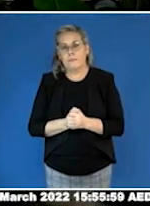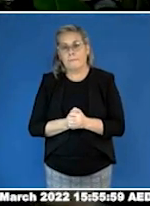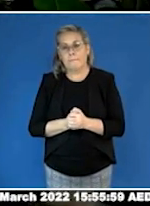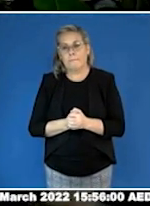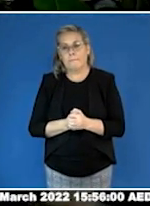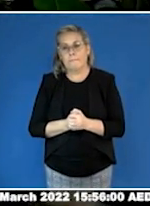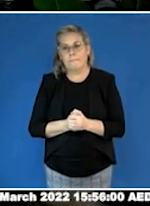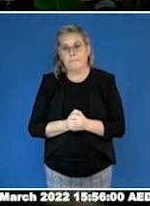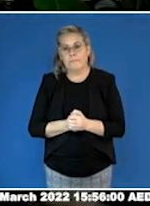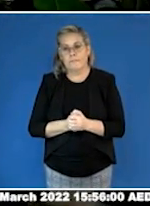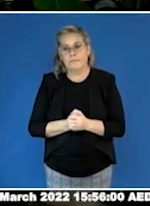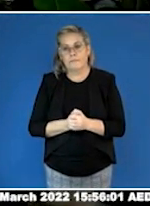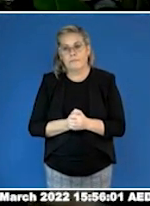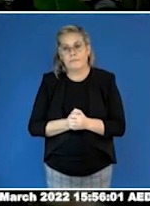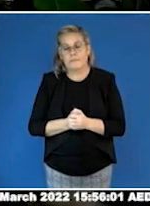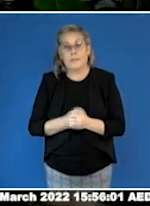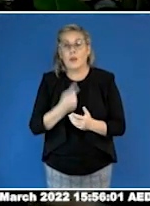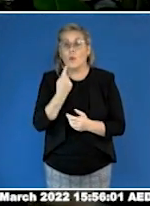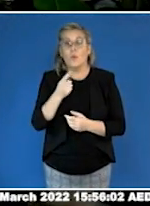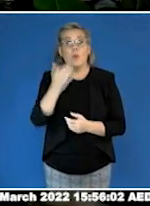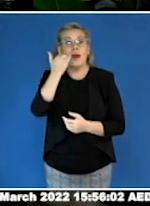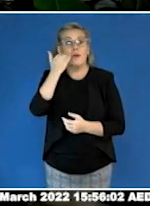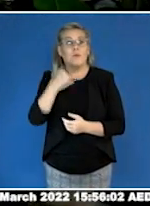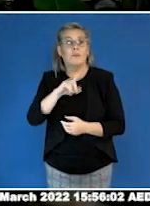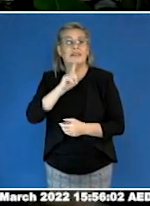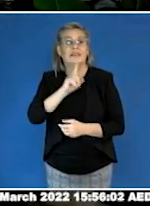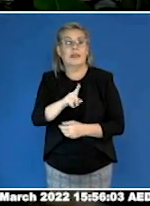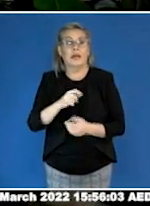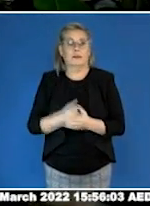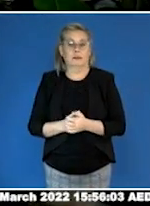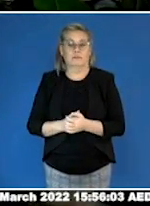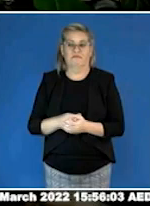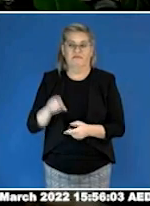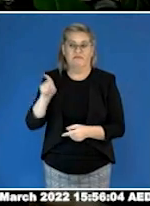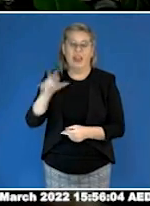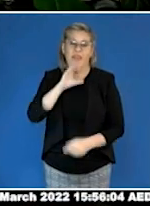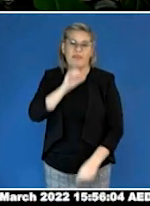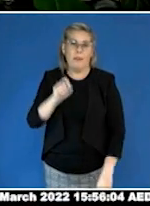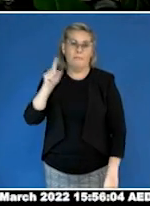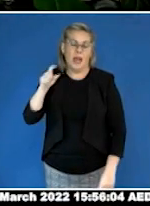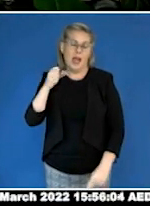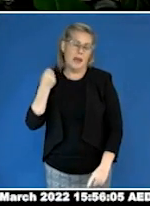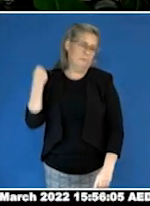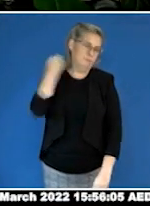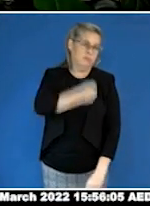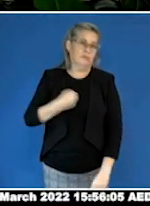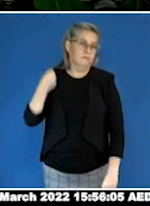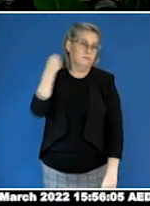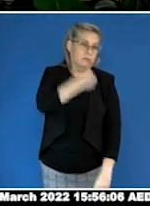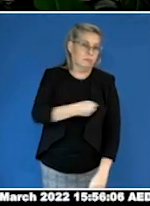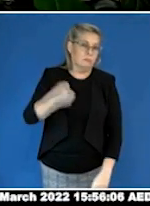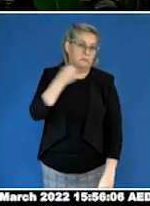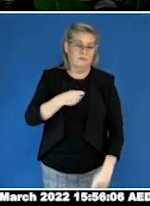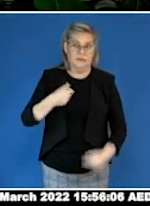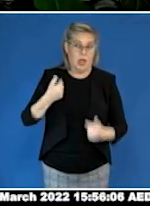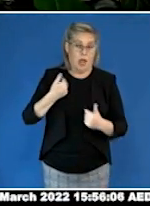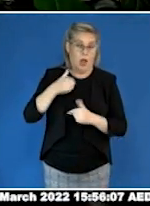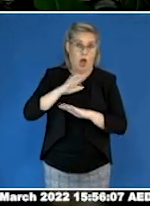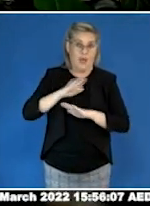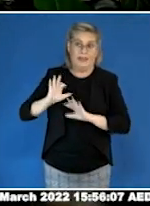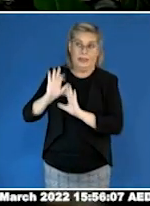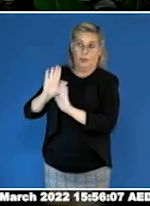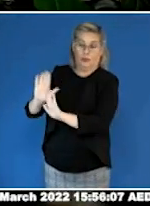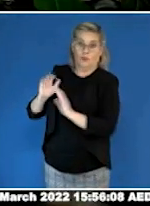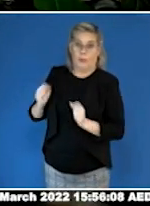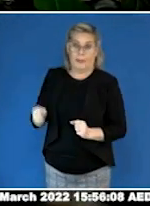He beat the shit out of me, and nobody stopped him. I didn't report him to the police, and I